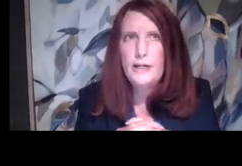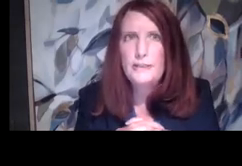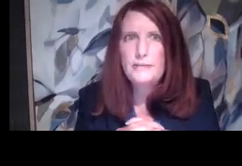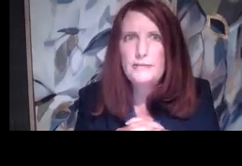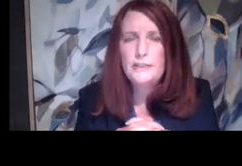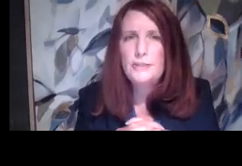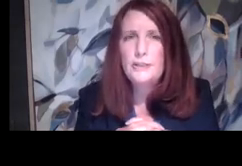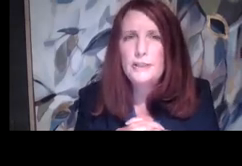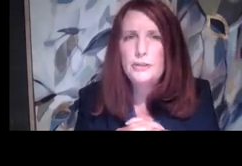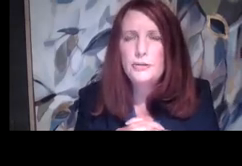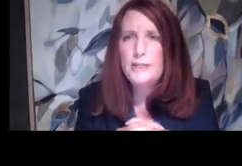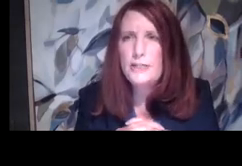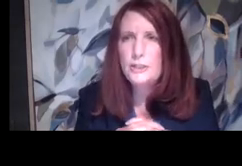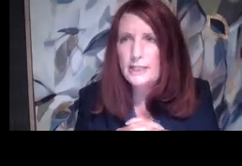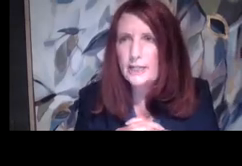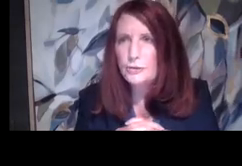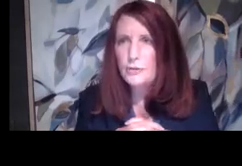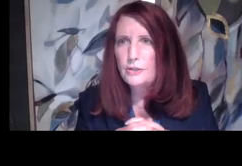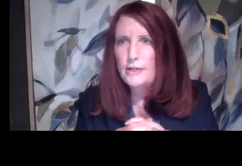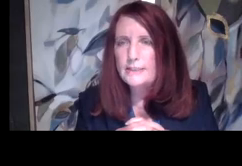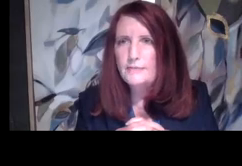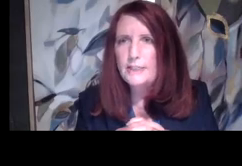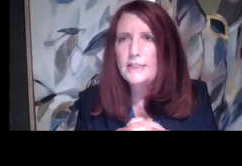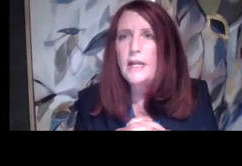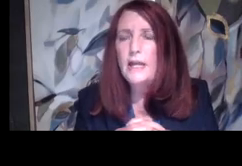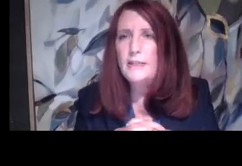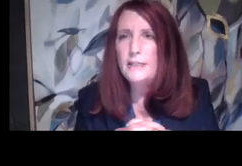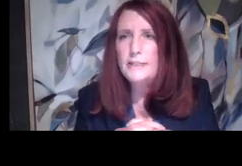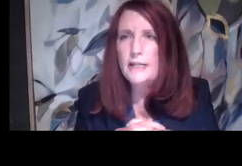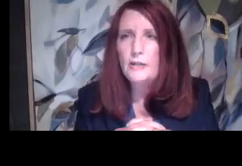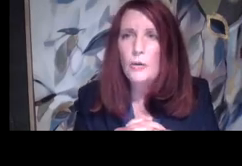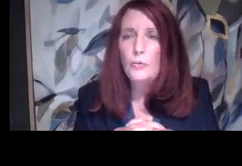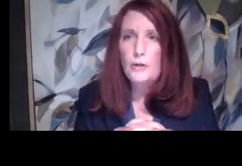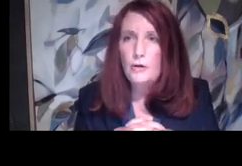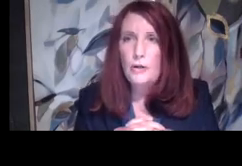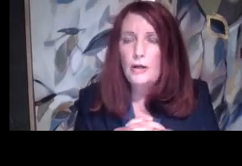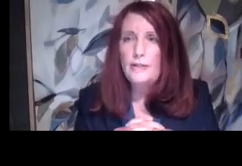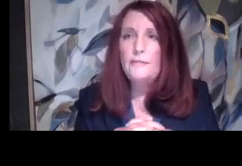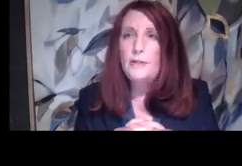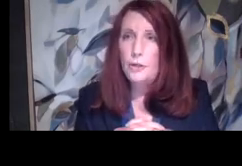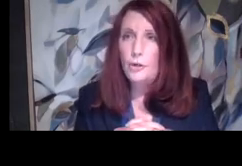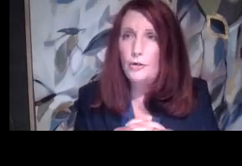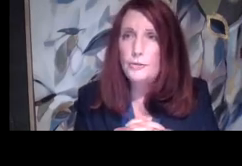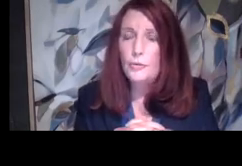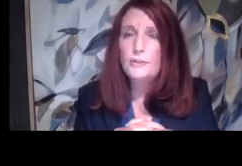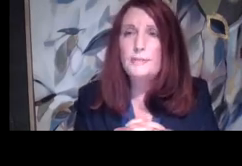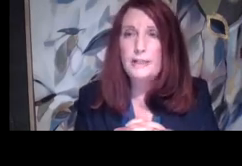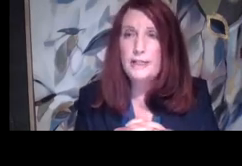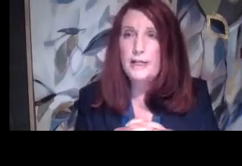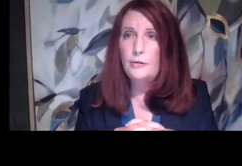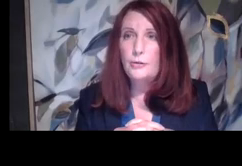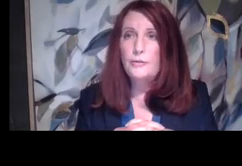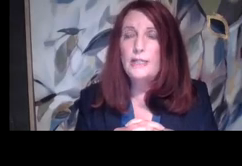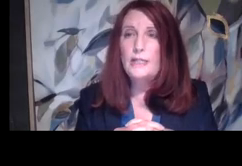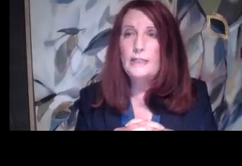of, uh, disability discrimination and extracurricular activities. And things that there, uh, that if it occurs or something